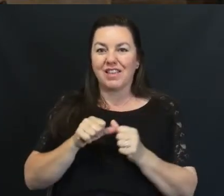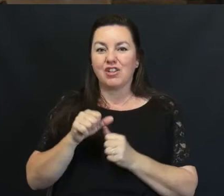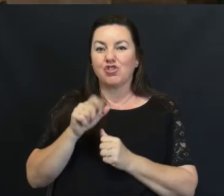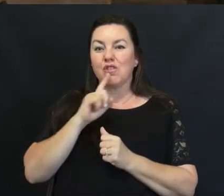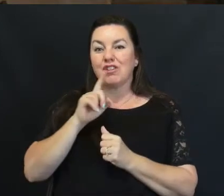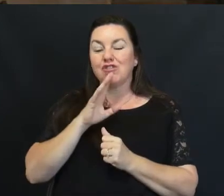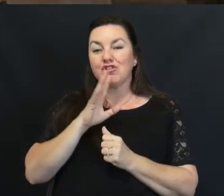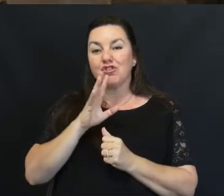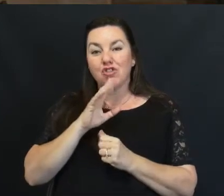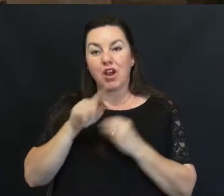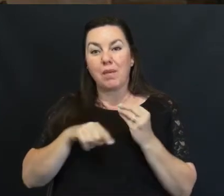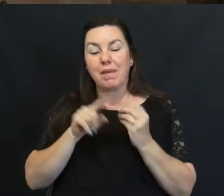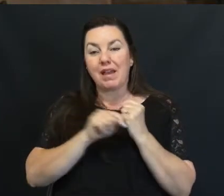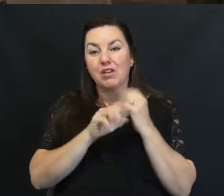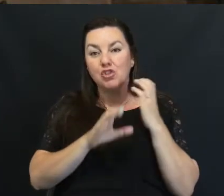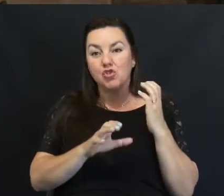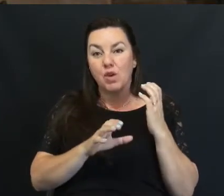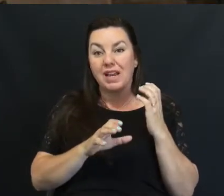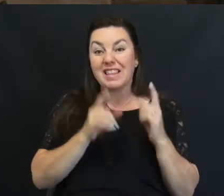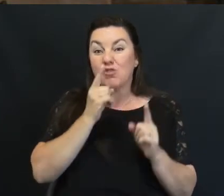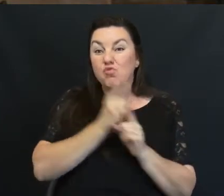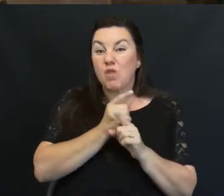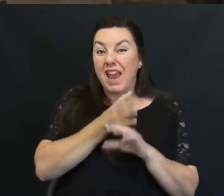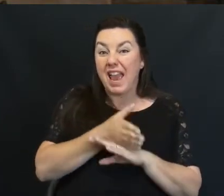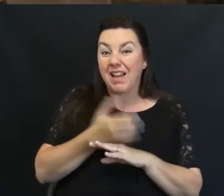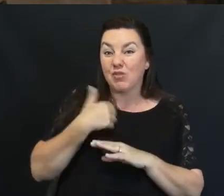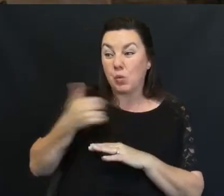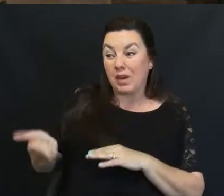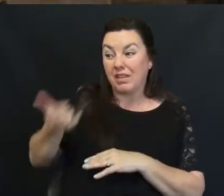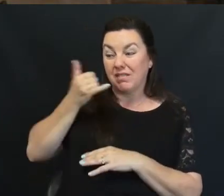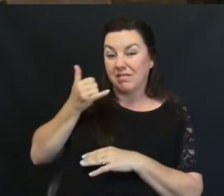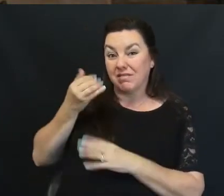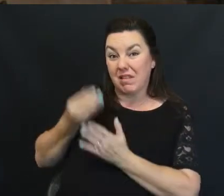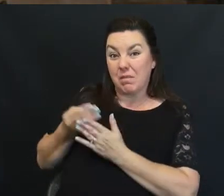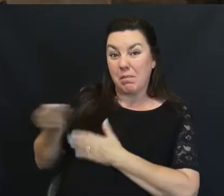after We found out That we were blessed With some money From his parents